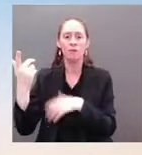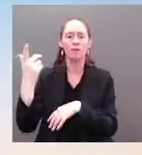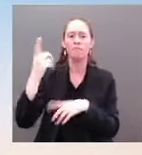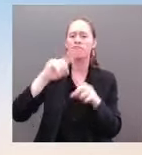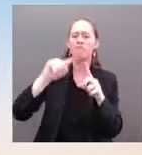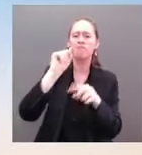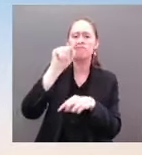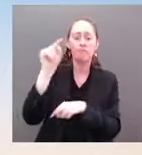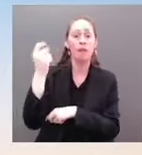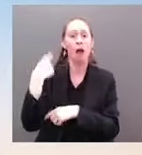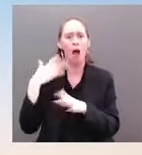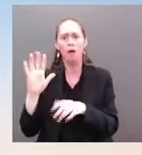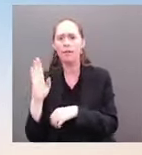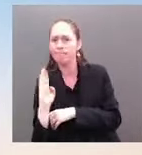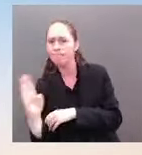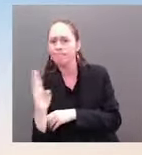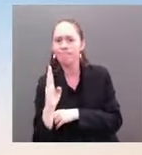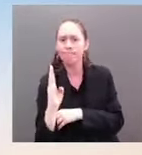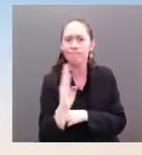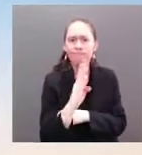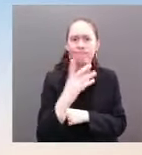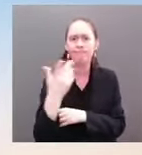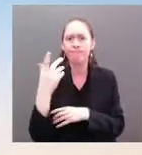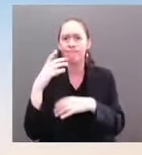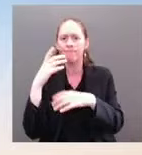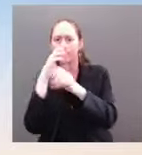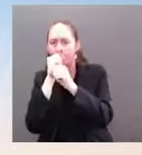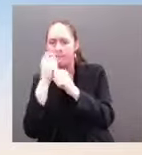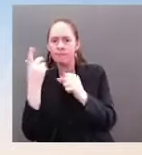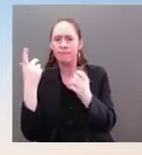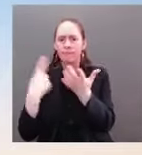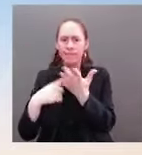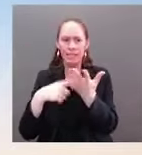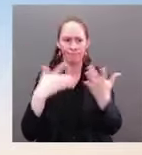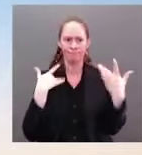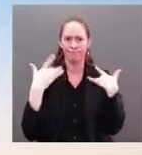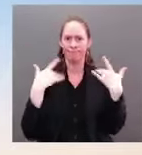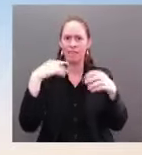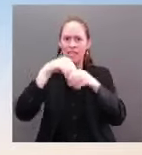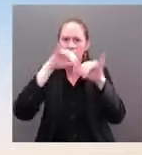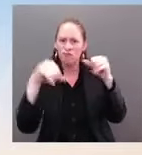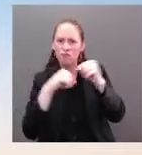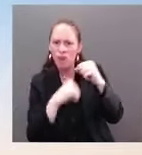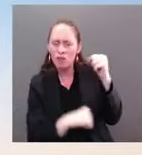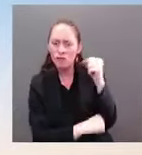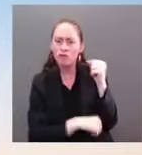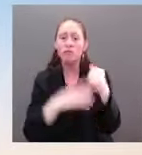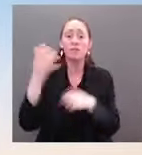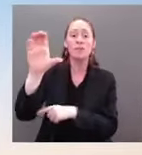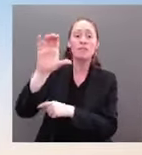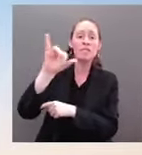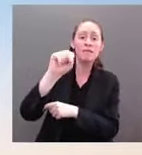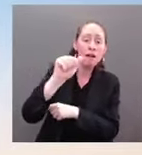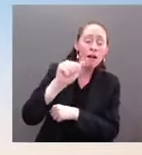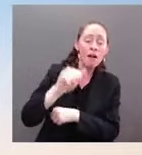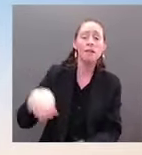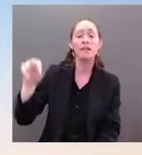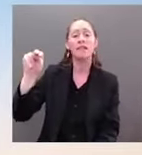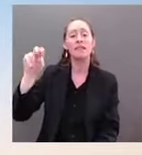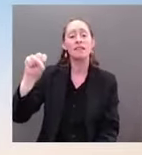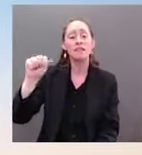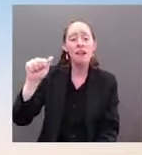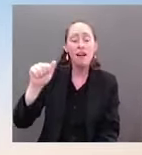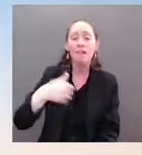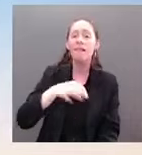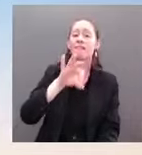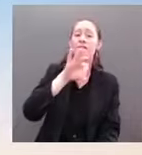CISA, NSA, and FBI have published cybersecurity advisories that set out protections the private sector can deploy to